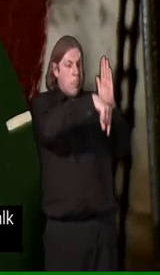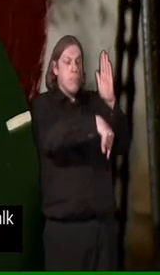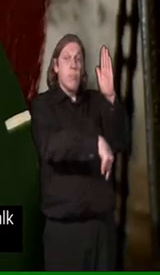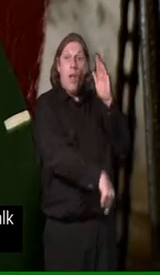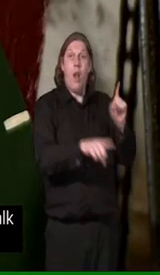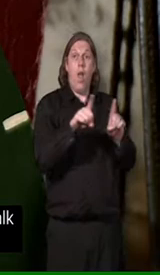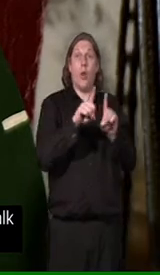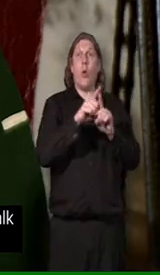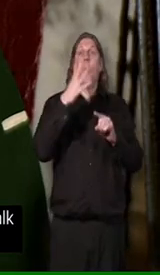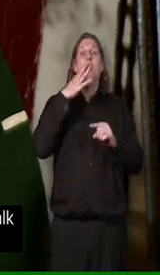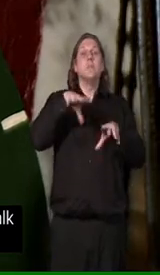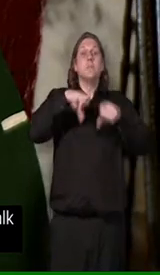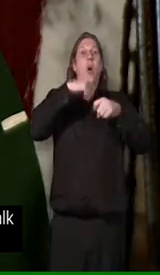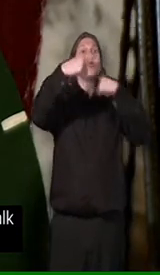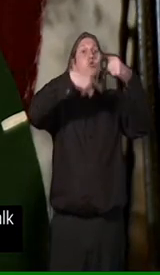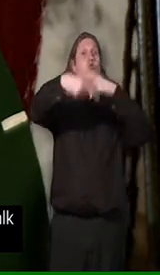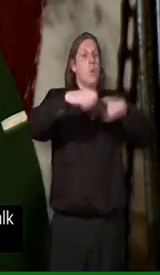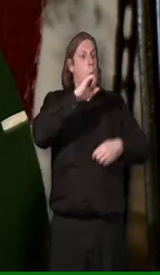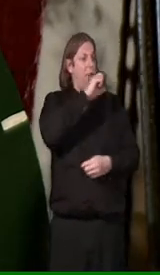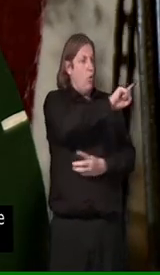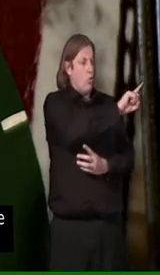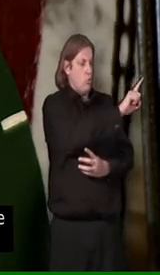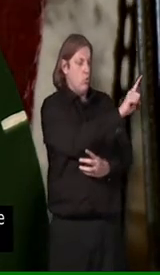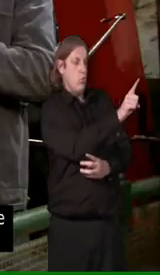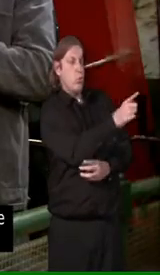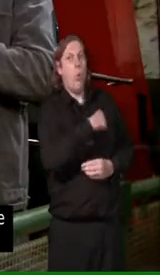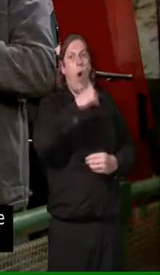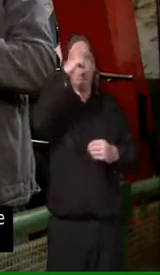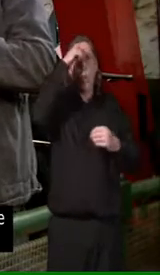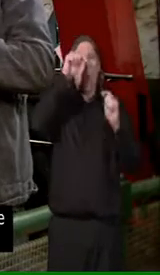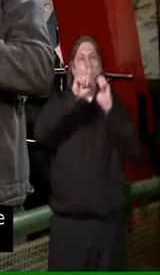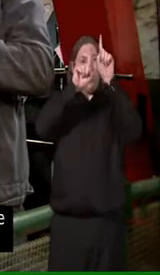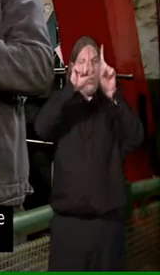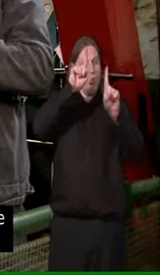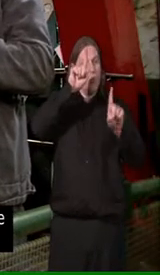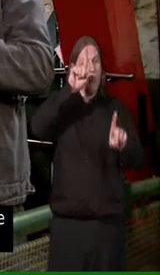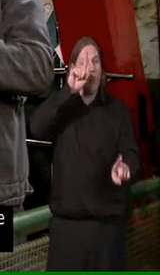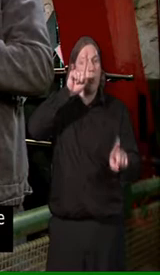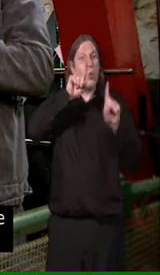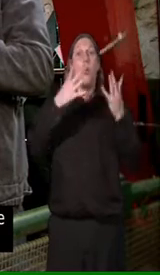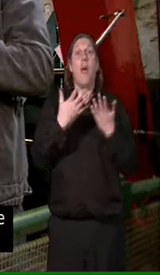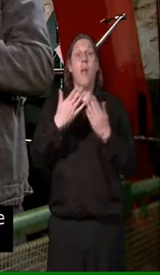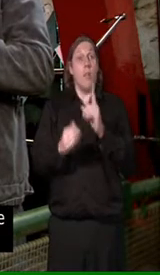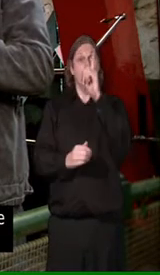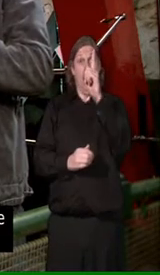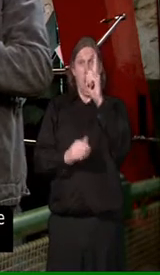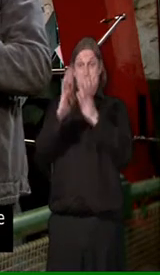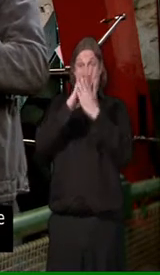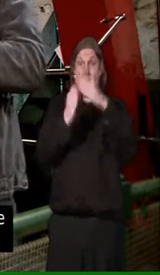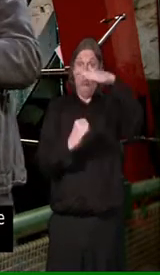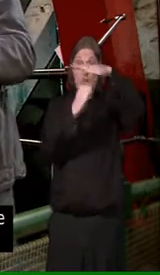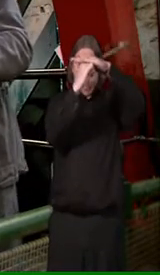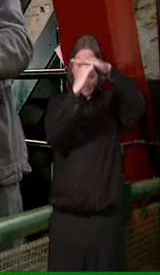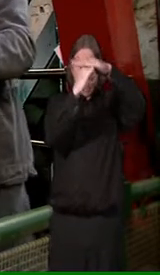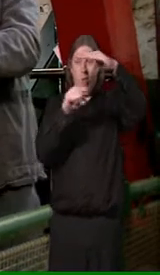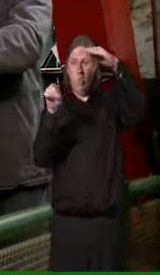where the cages are, the chalk marks tell you where the cool seams are. The top mark represents the top of the shaft. The other four marks represent the cool